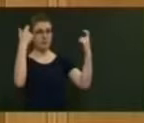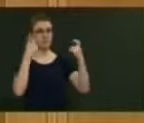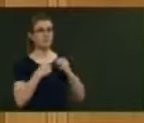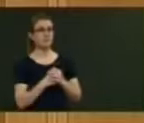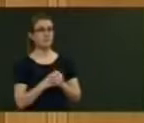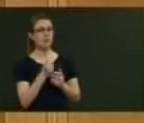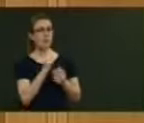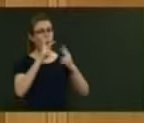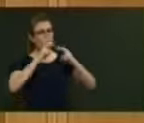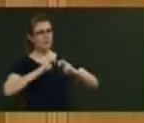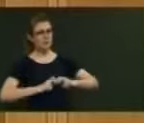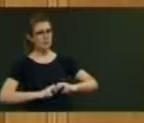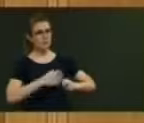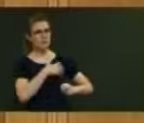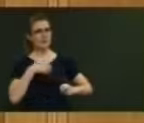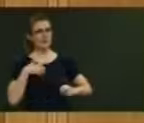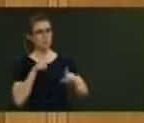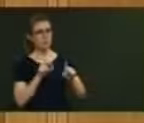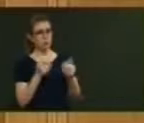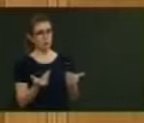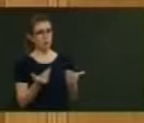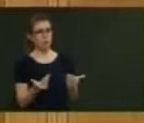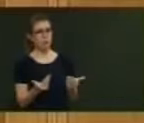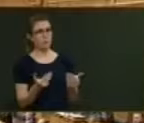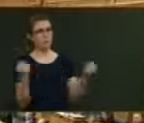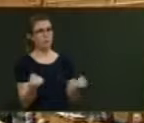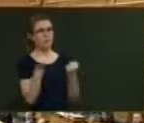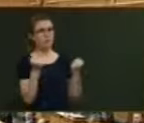the Government undertaking to strengthen the forestry sector?